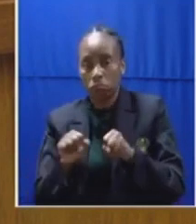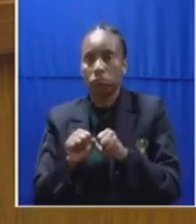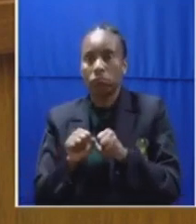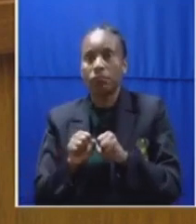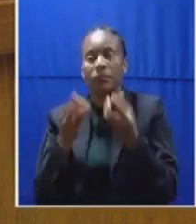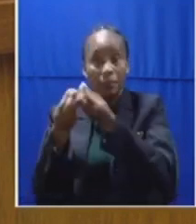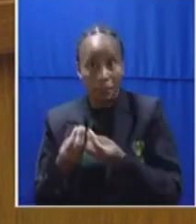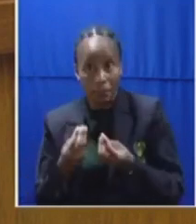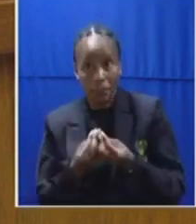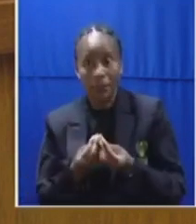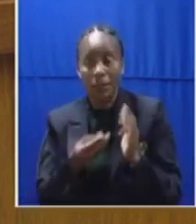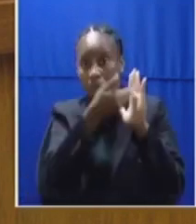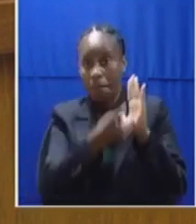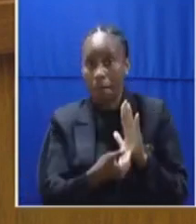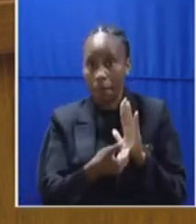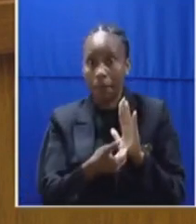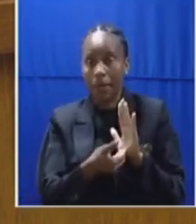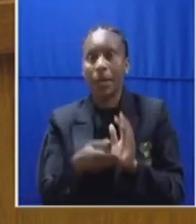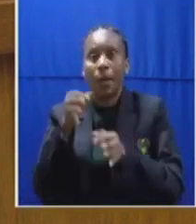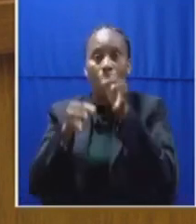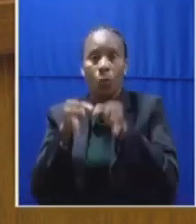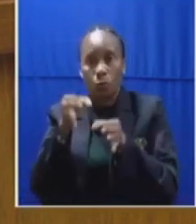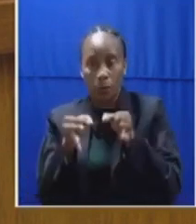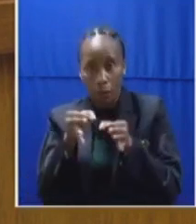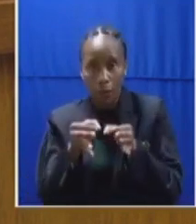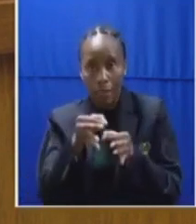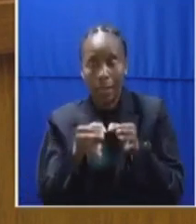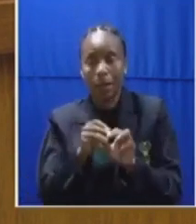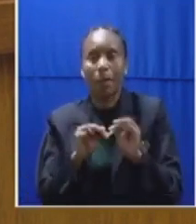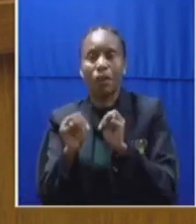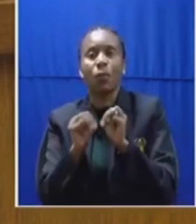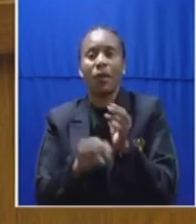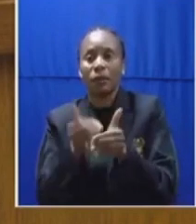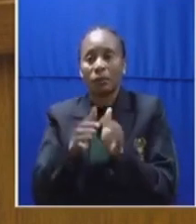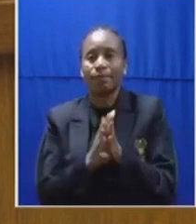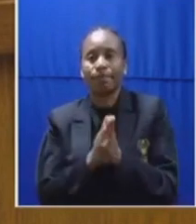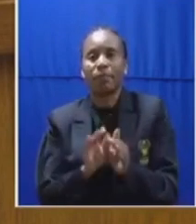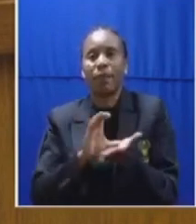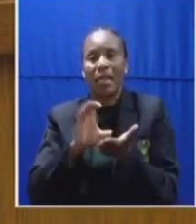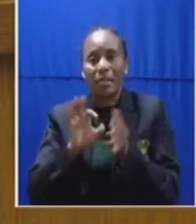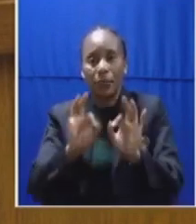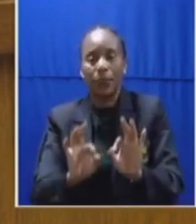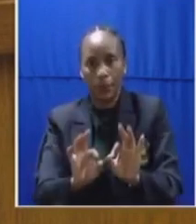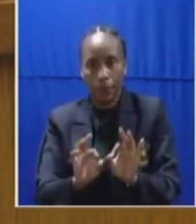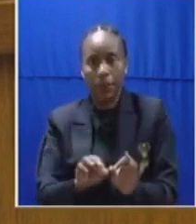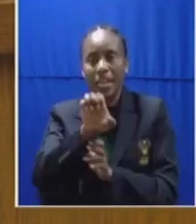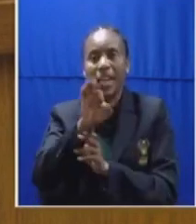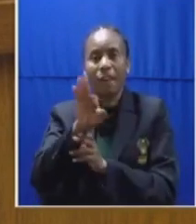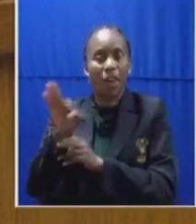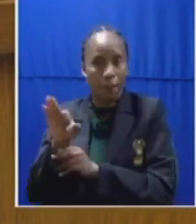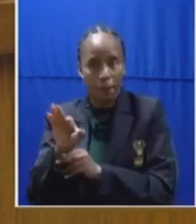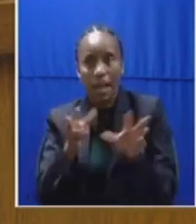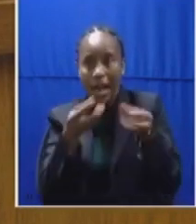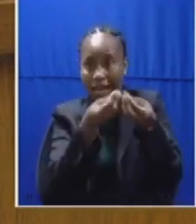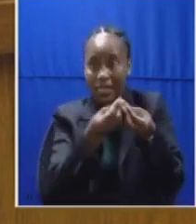into the prudently politically insulated management of the sovereign wealth fund. The EFF government will give asset management